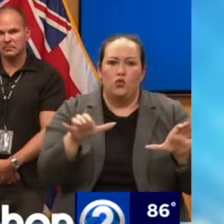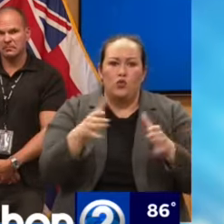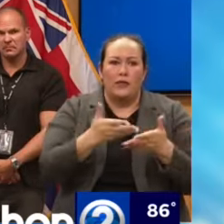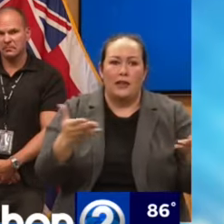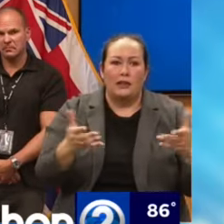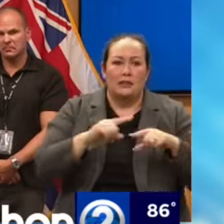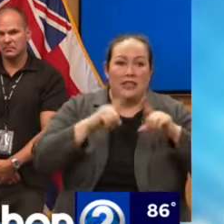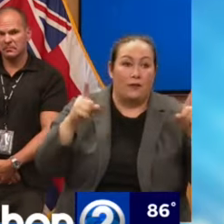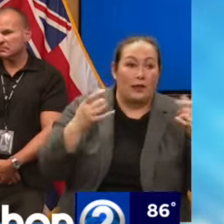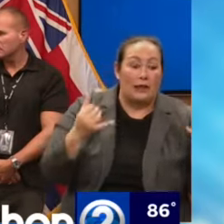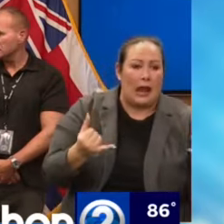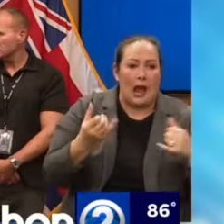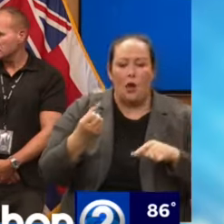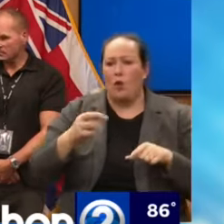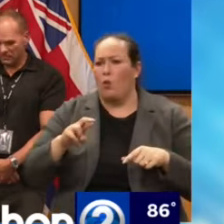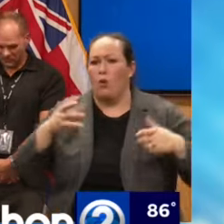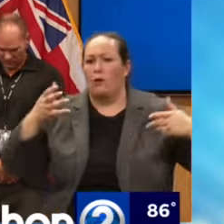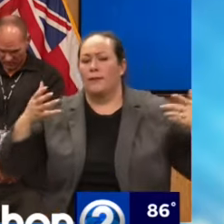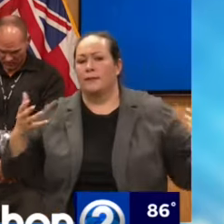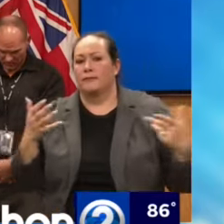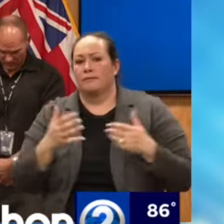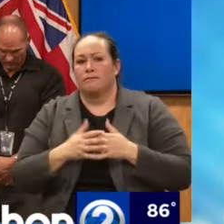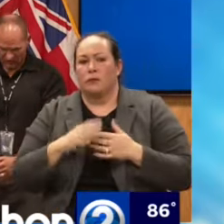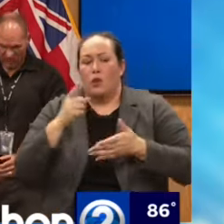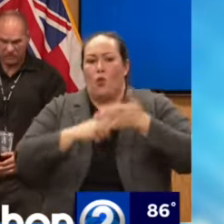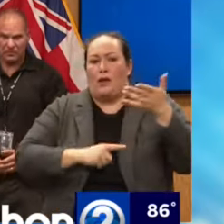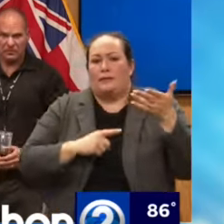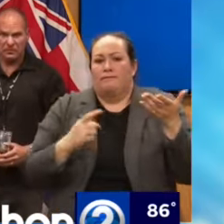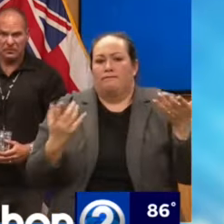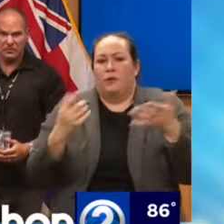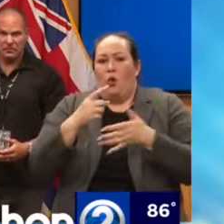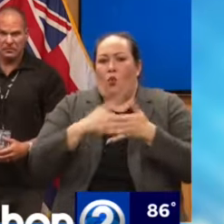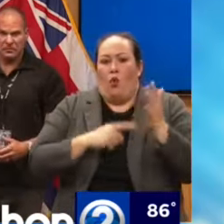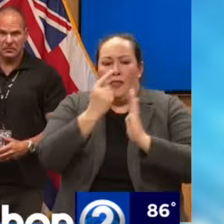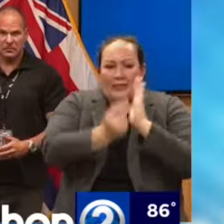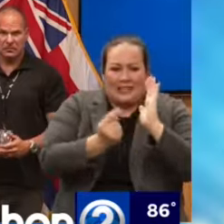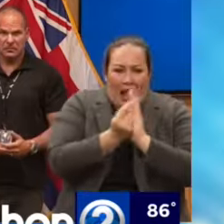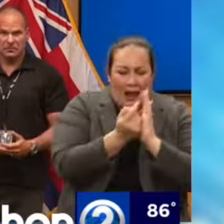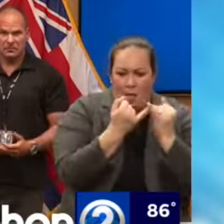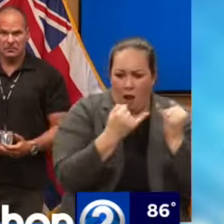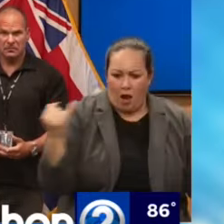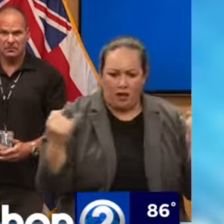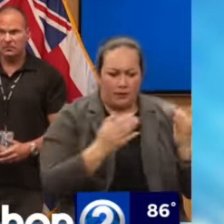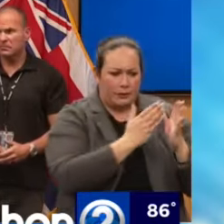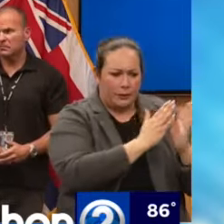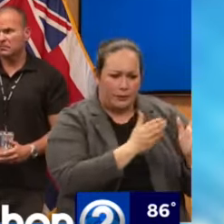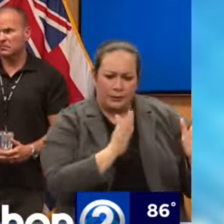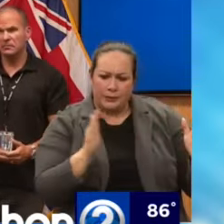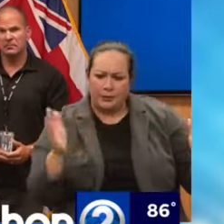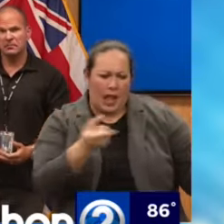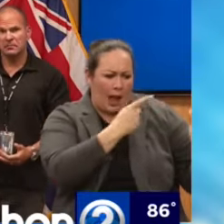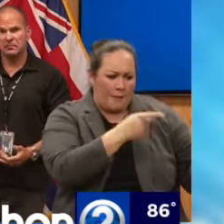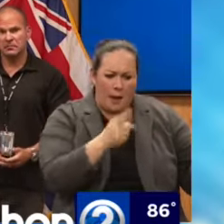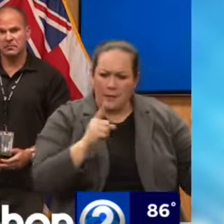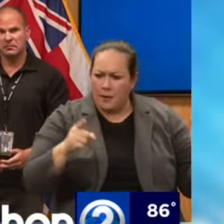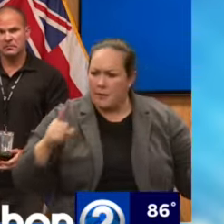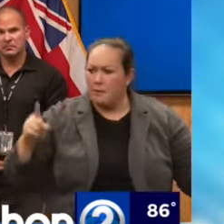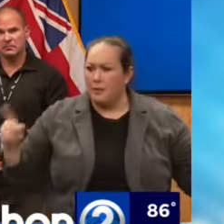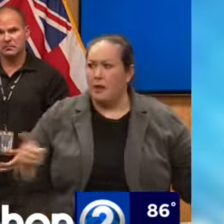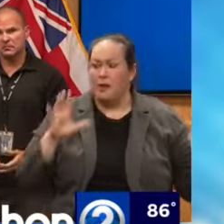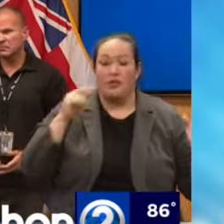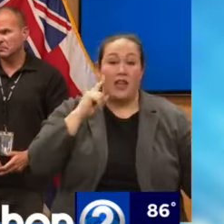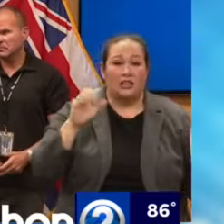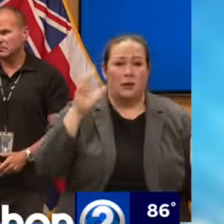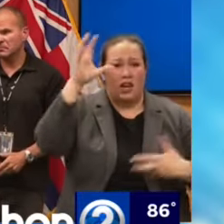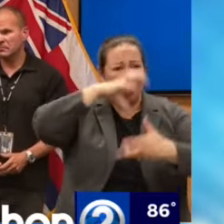now or, you know, just sort of what the timeline was. Because that's been a source, I think, of a little bit of